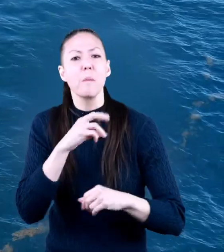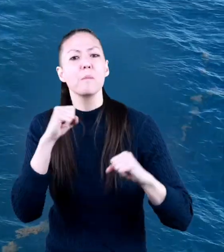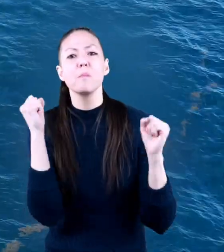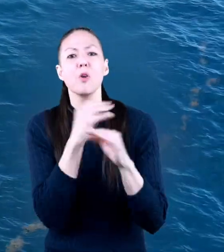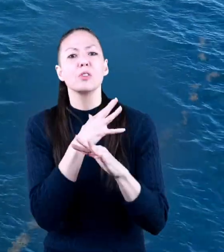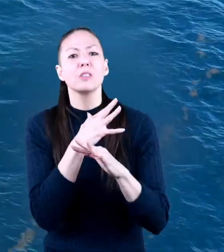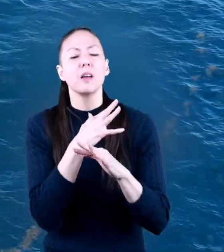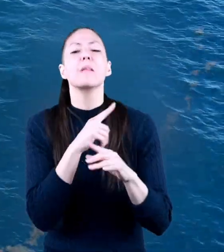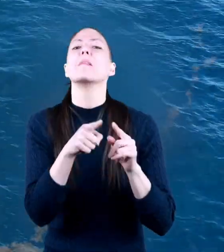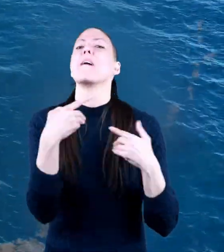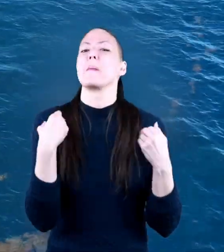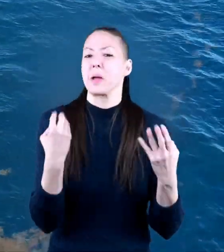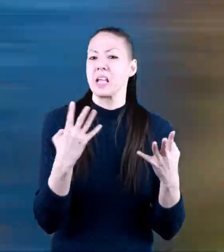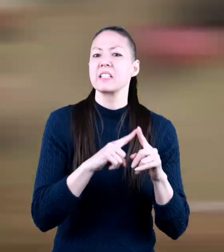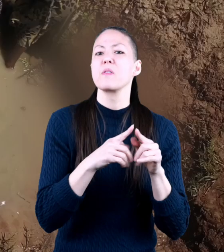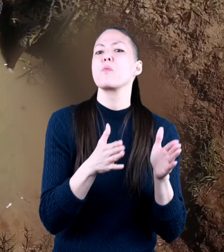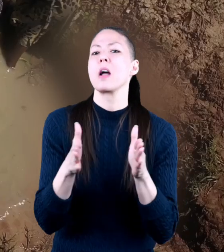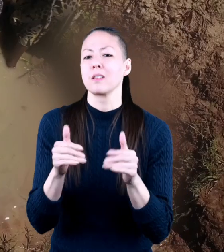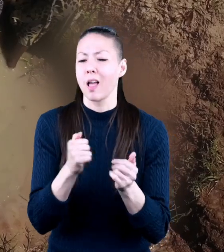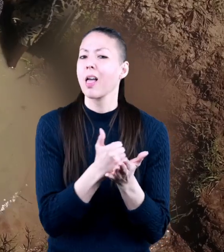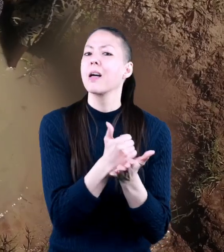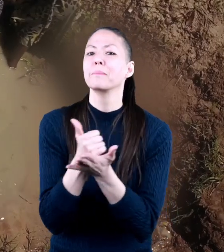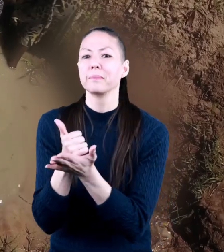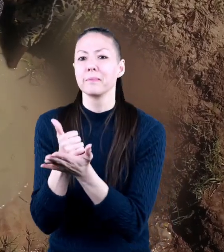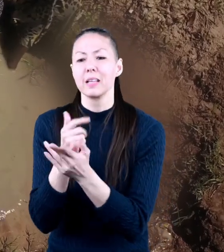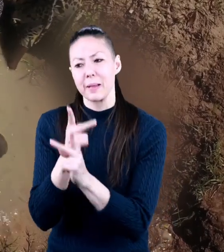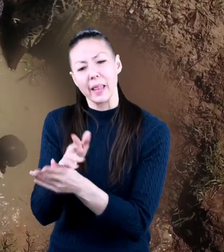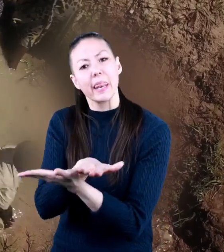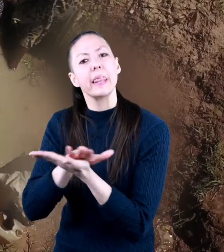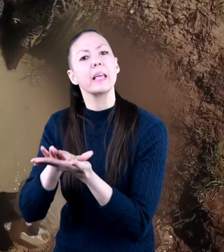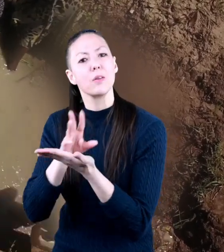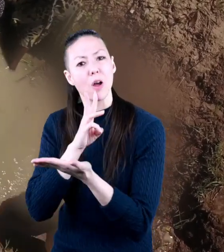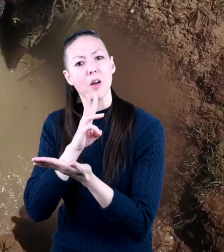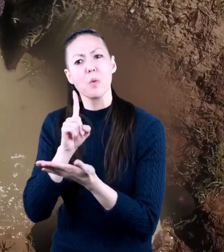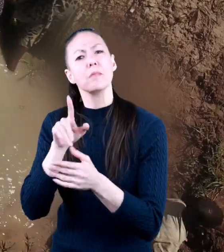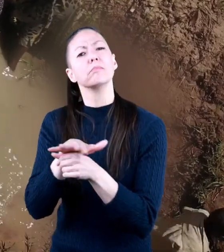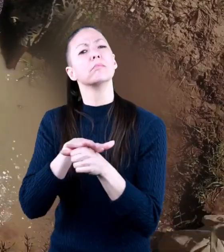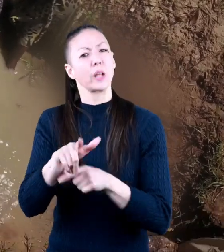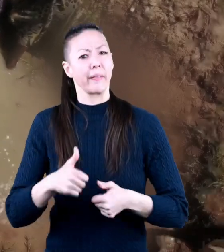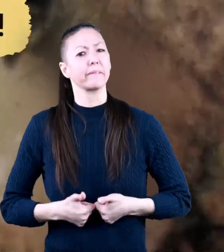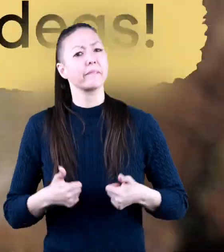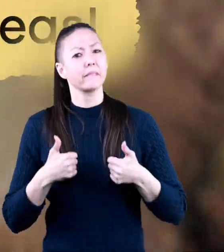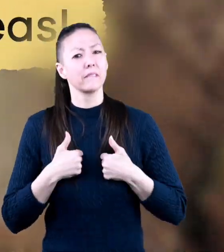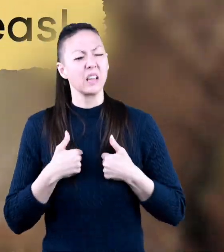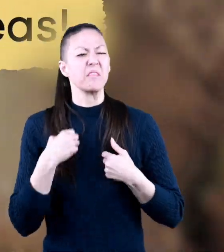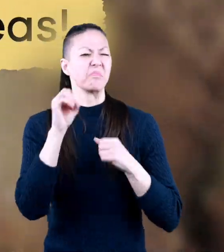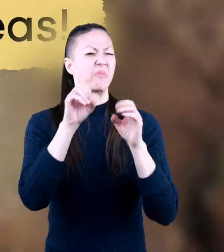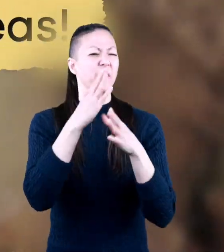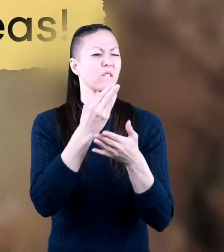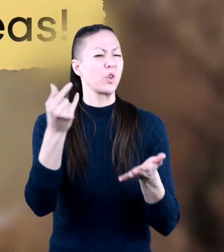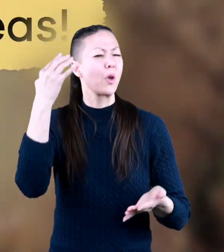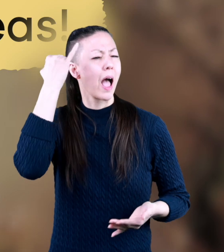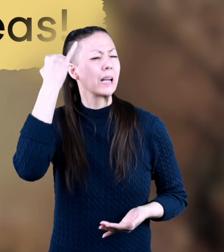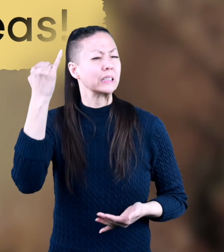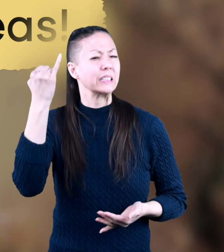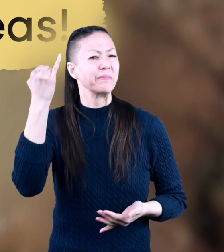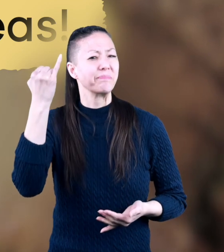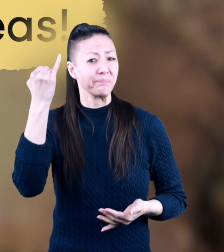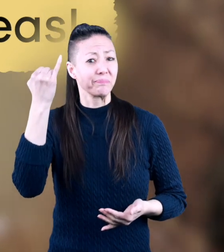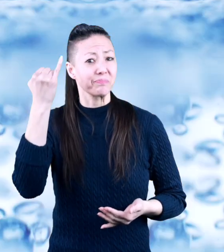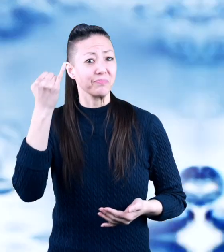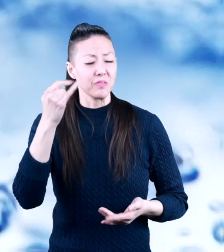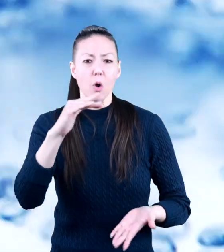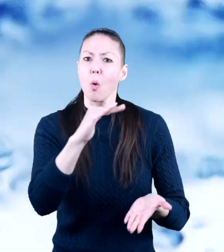there are lots of ways that you can help keep water clean where you live here are a few ideas